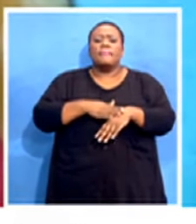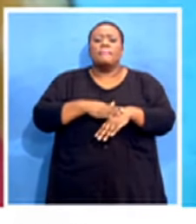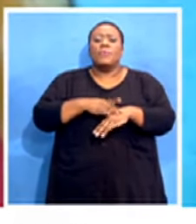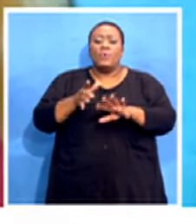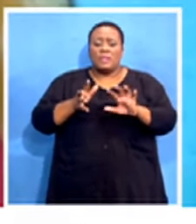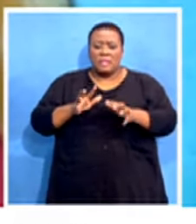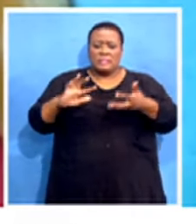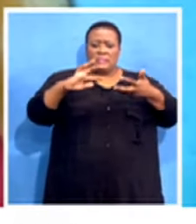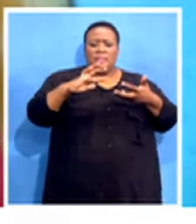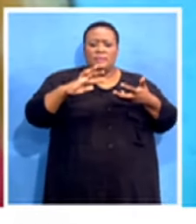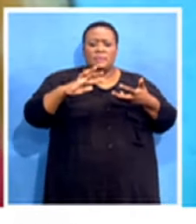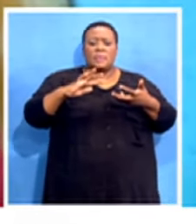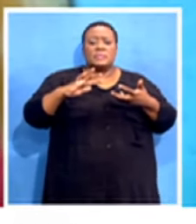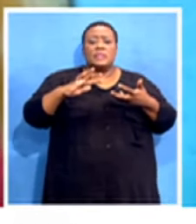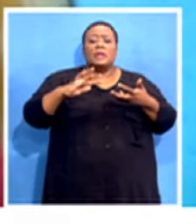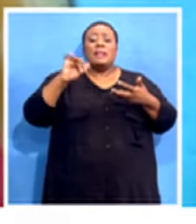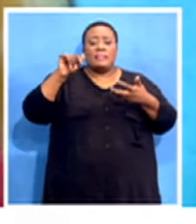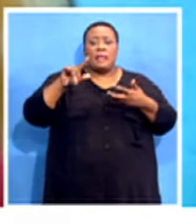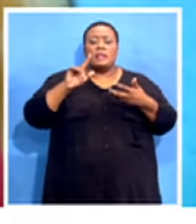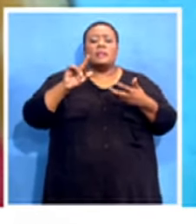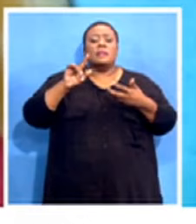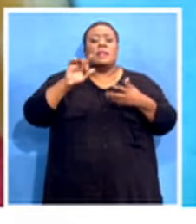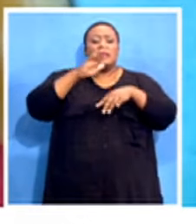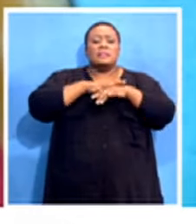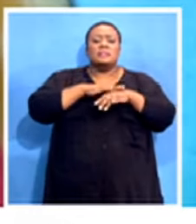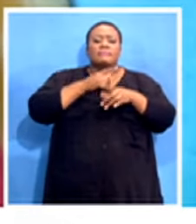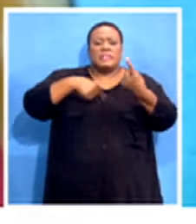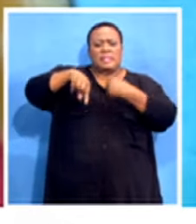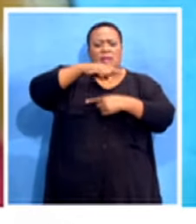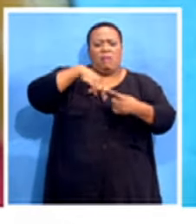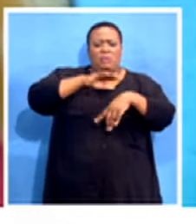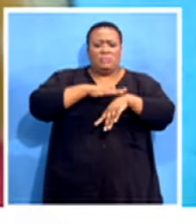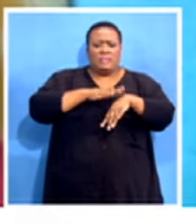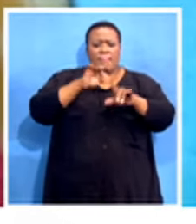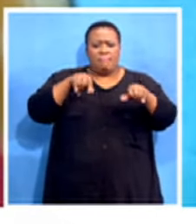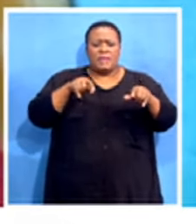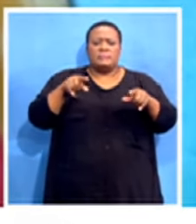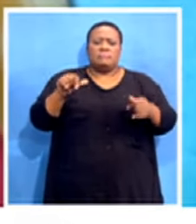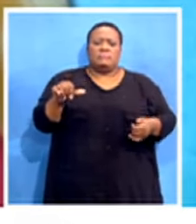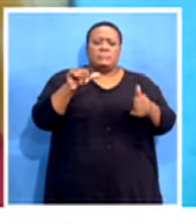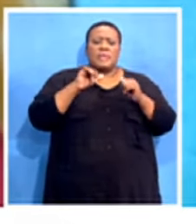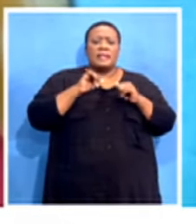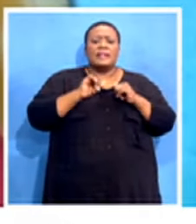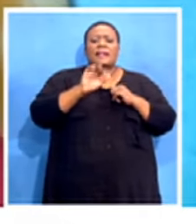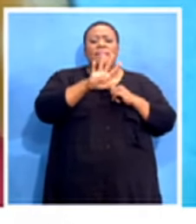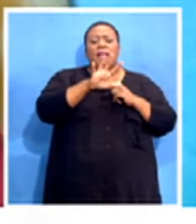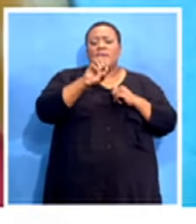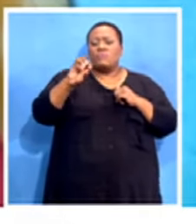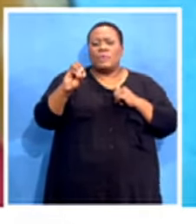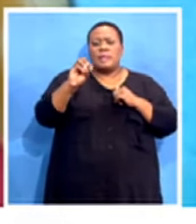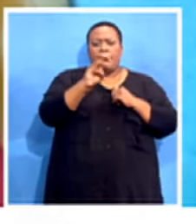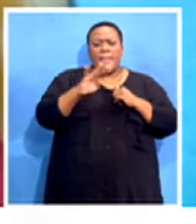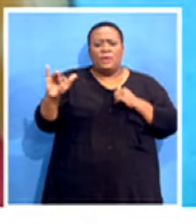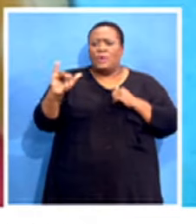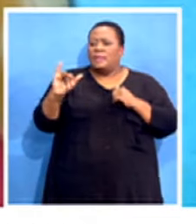You would have seen how the government has managed to put aside 500 billion. And we are saying of that 500 billion, there's nothing, not even two cents